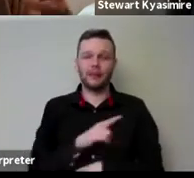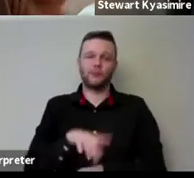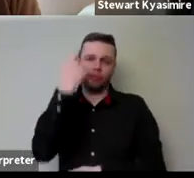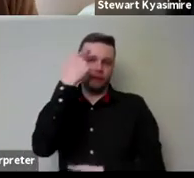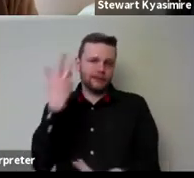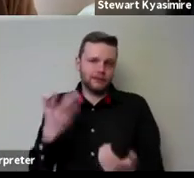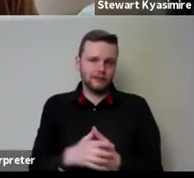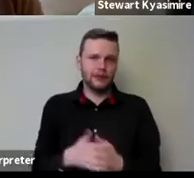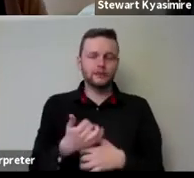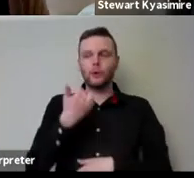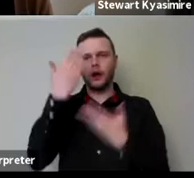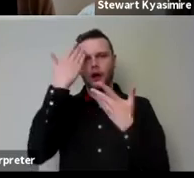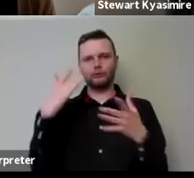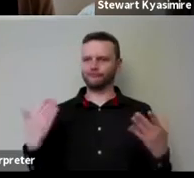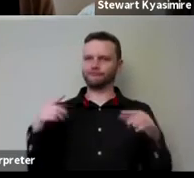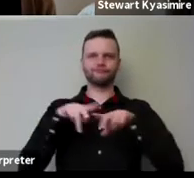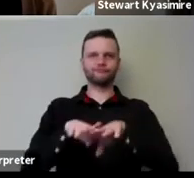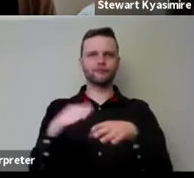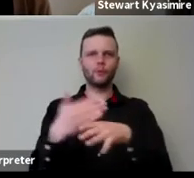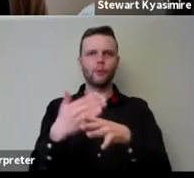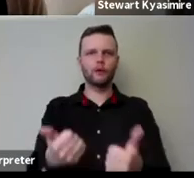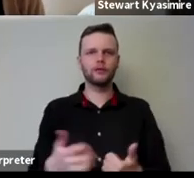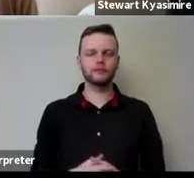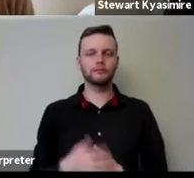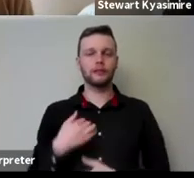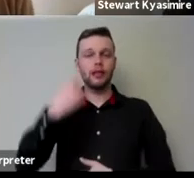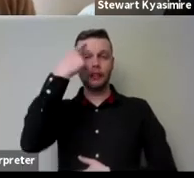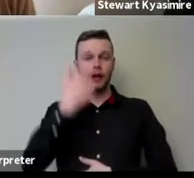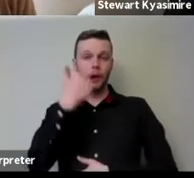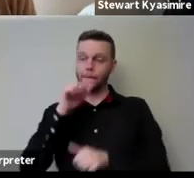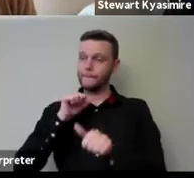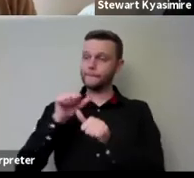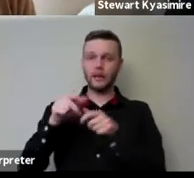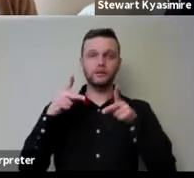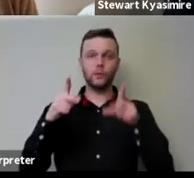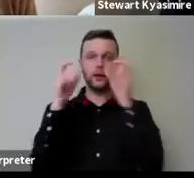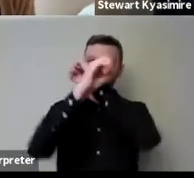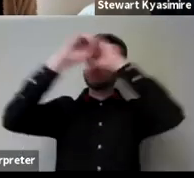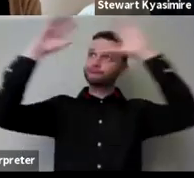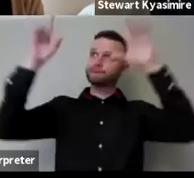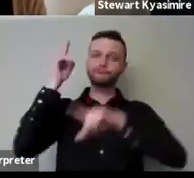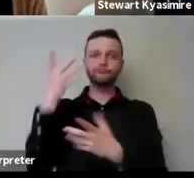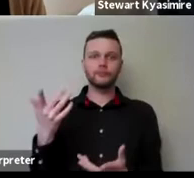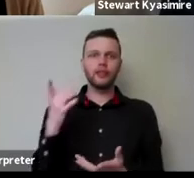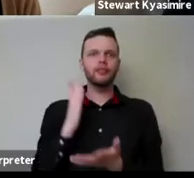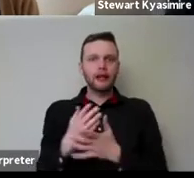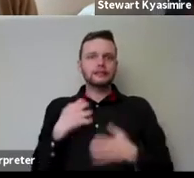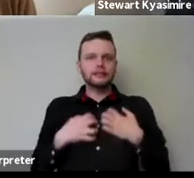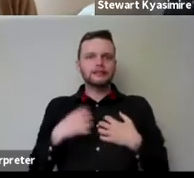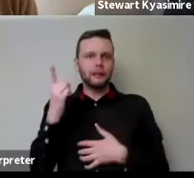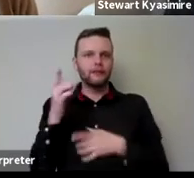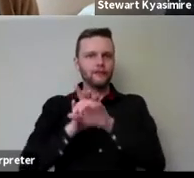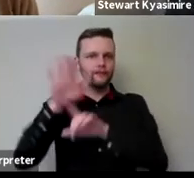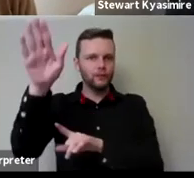can't see how to make them function together i can see how to dream up better ways of doing things and that's the bit that excites me somewhere in the future